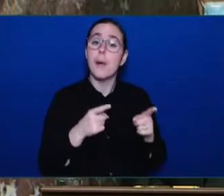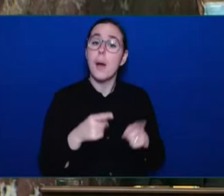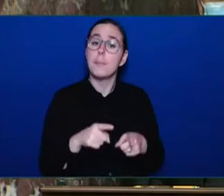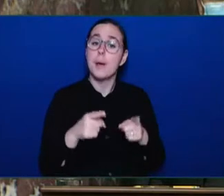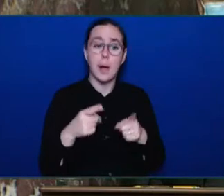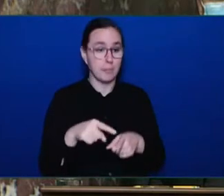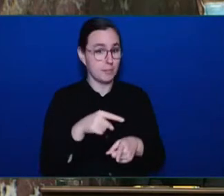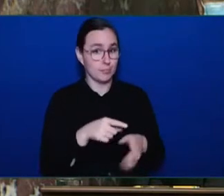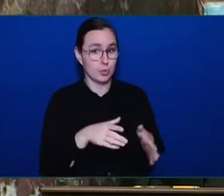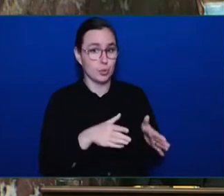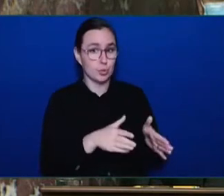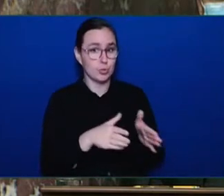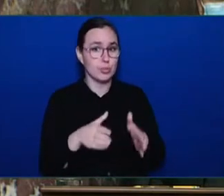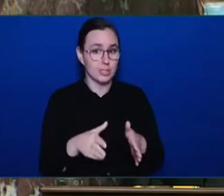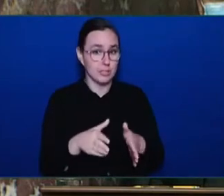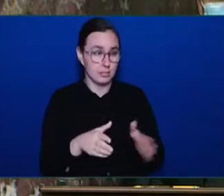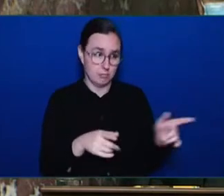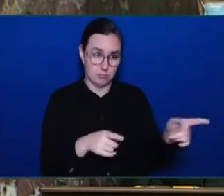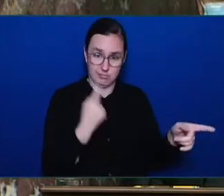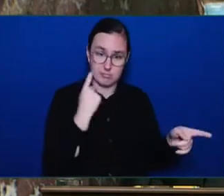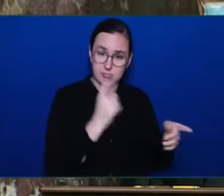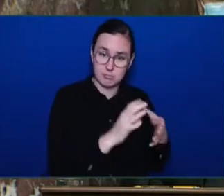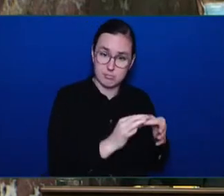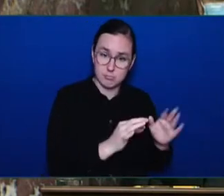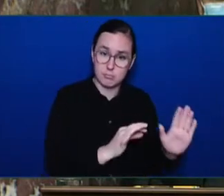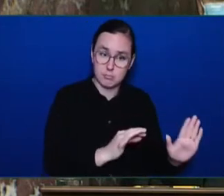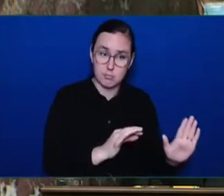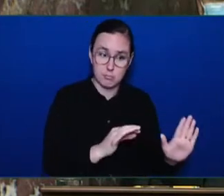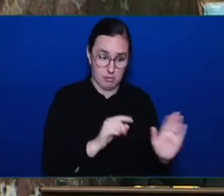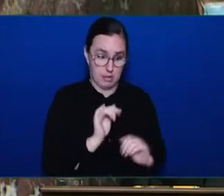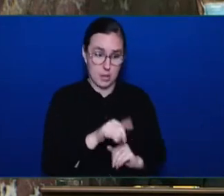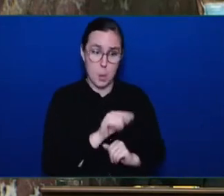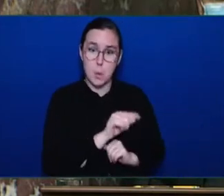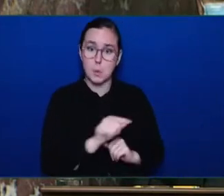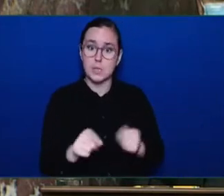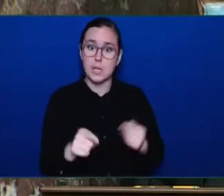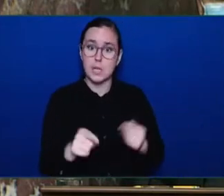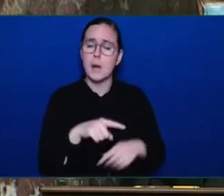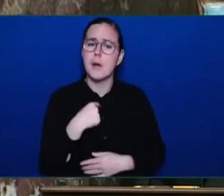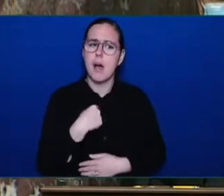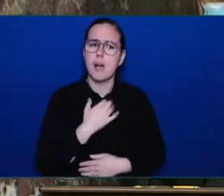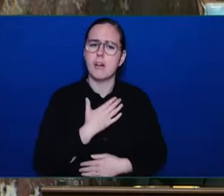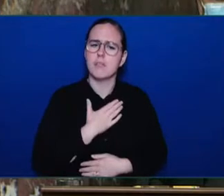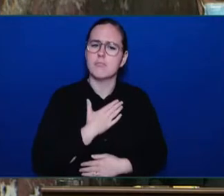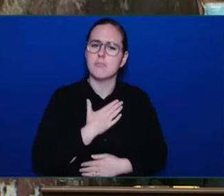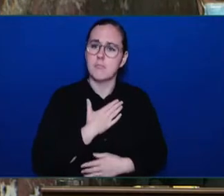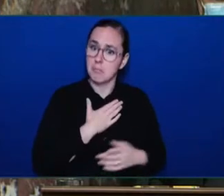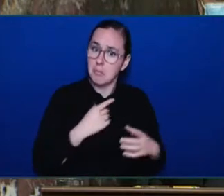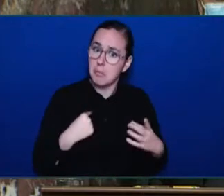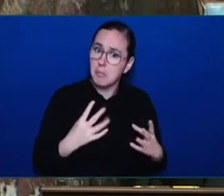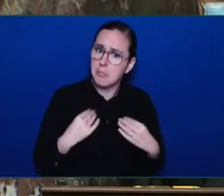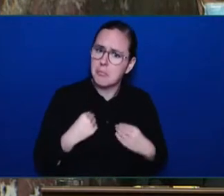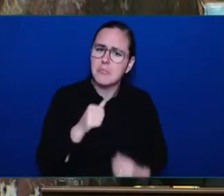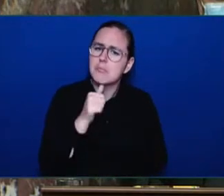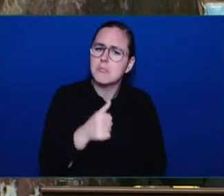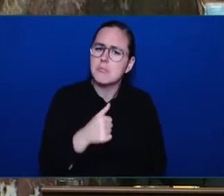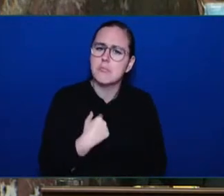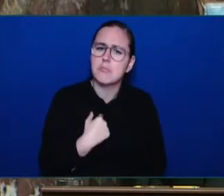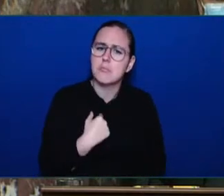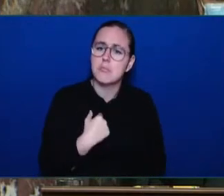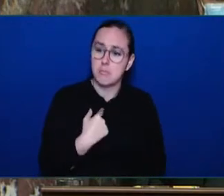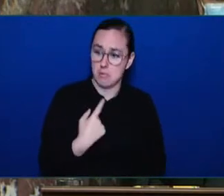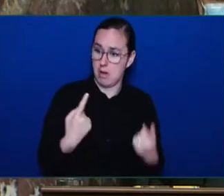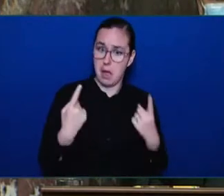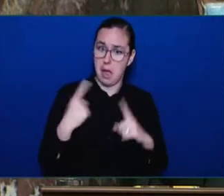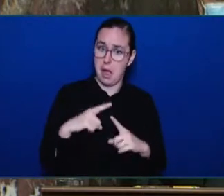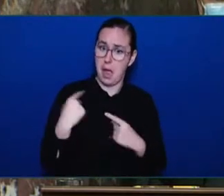It's simply unacceptable that this would happen in a civilized society. We're going to get to the bottom of it, Mr. Speaker. We went not to Ottawa, as the